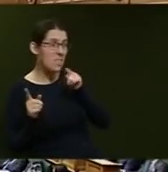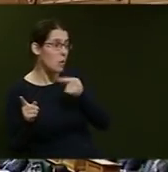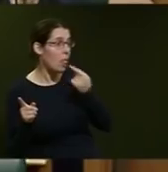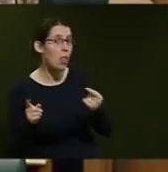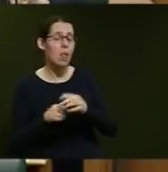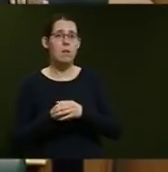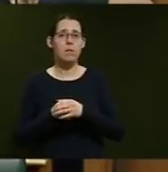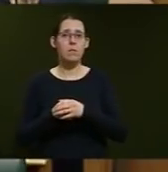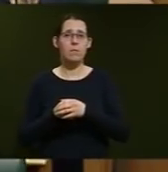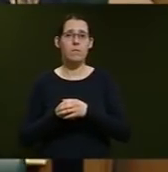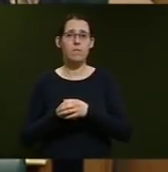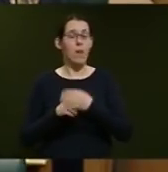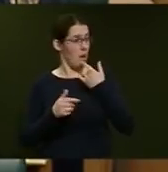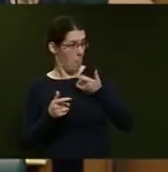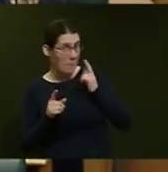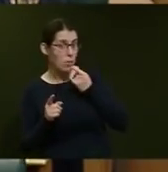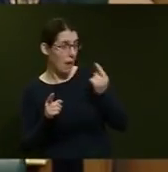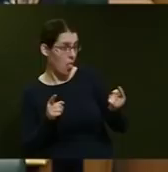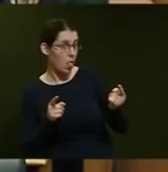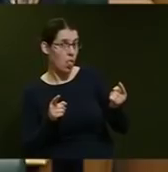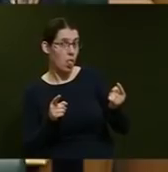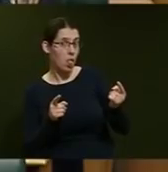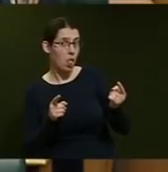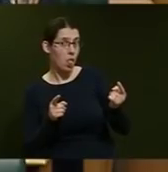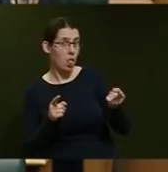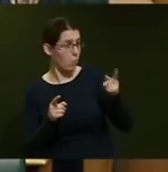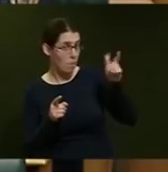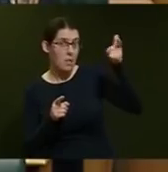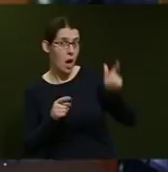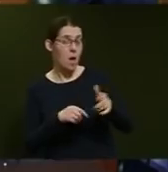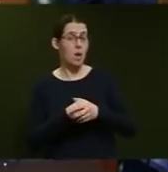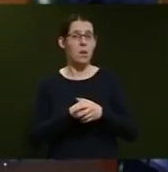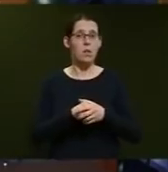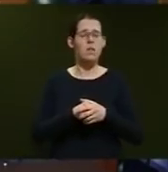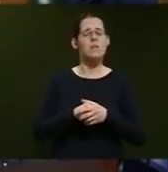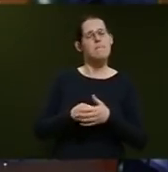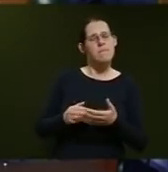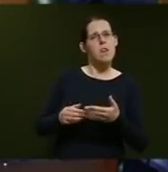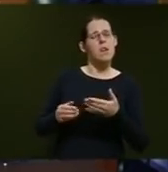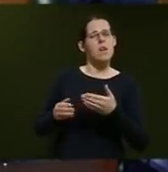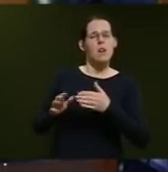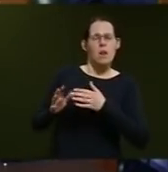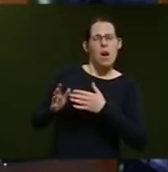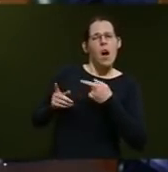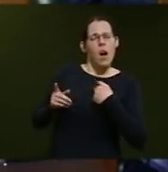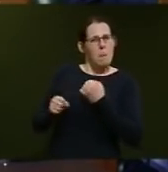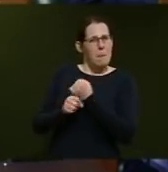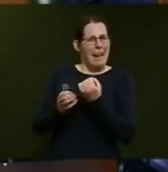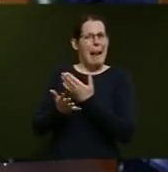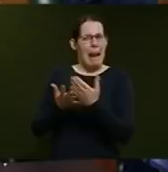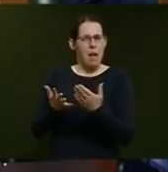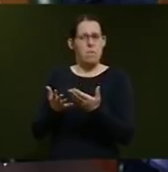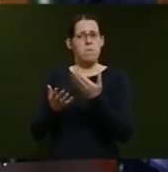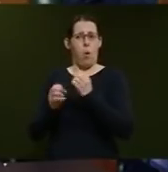the Minister tell you? Oh, tell the Prime Minister. Mr Speaker, I've made it clear that obviously I've had a conversation with the Minister directly